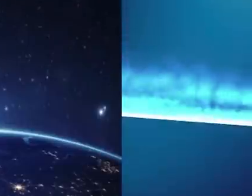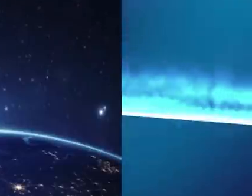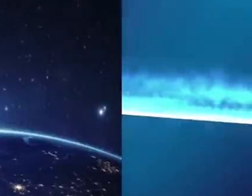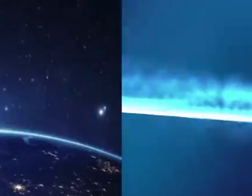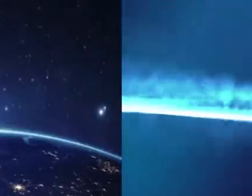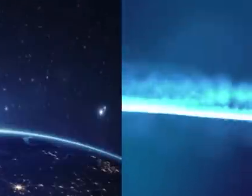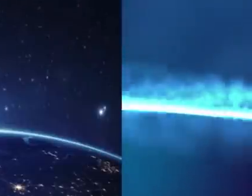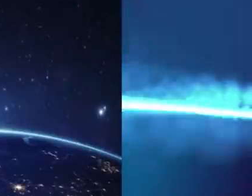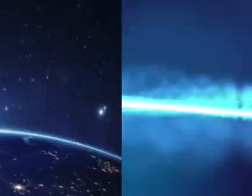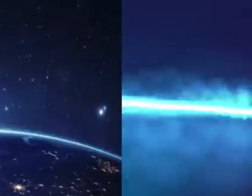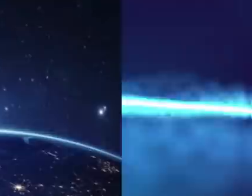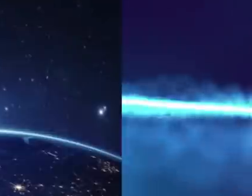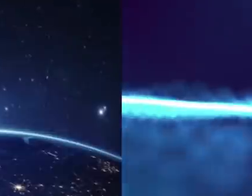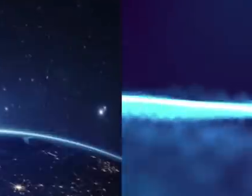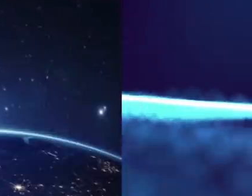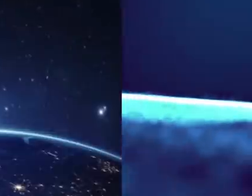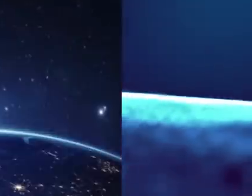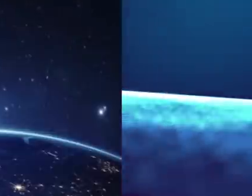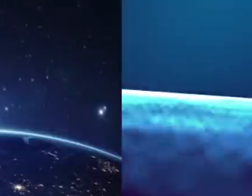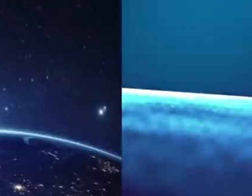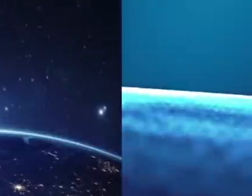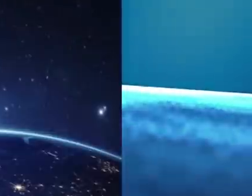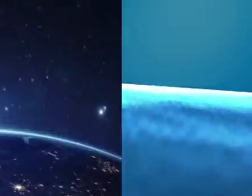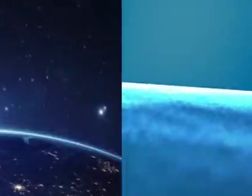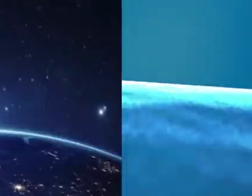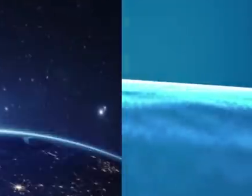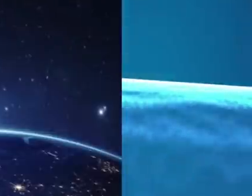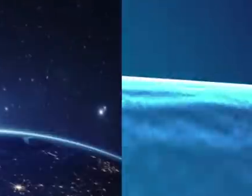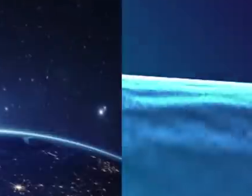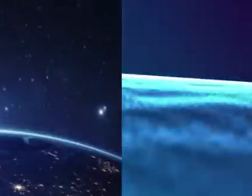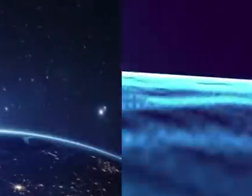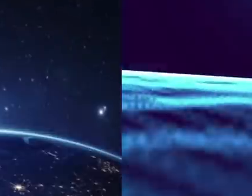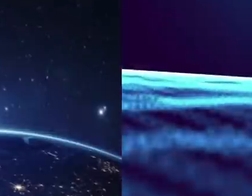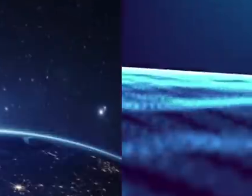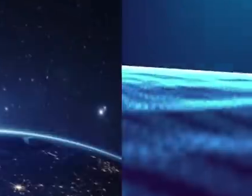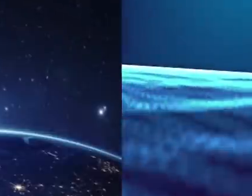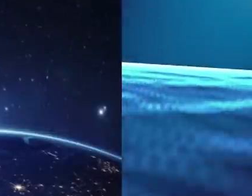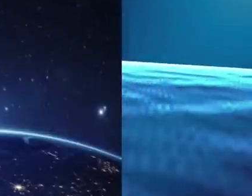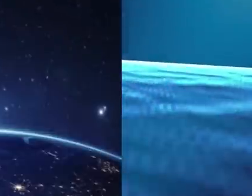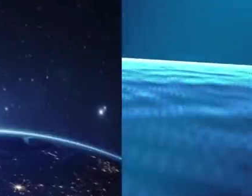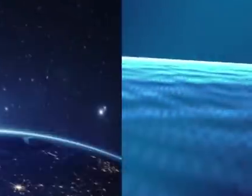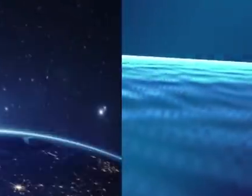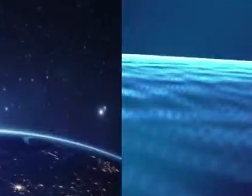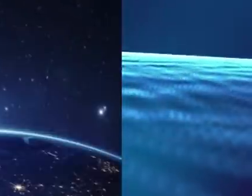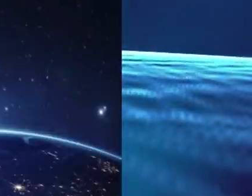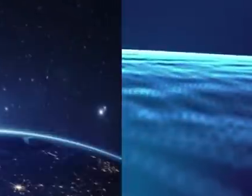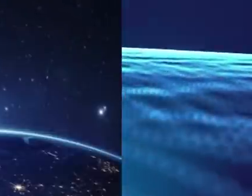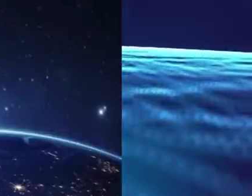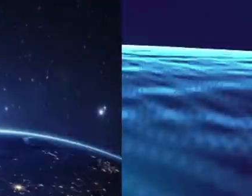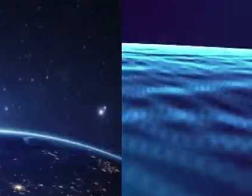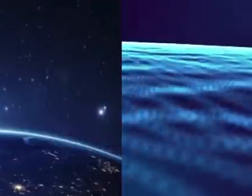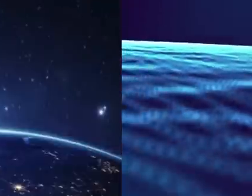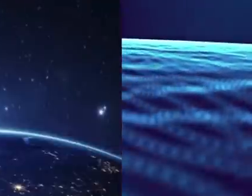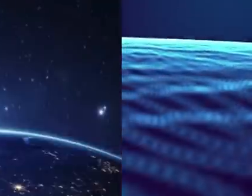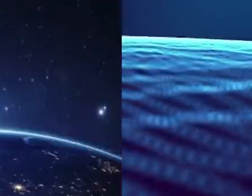home, just know you will also be seeing that you will have a special garbage bin.